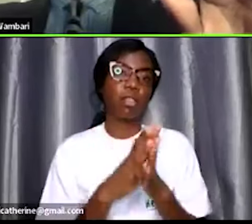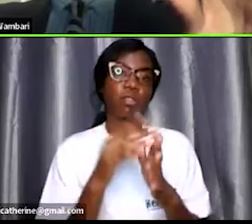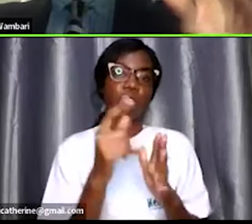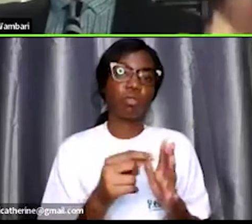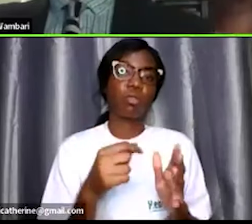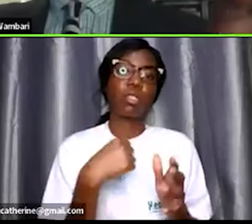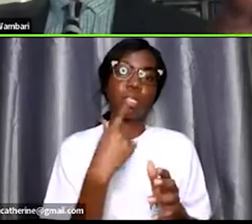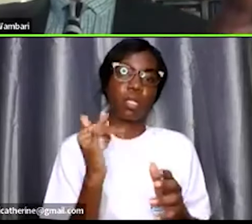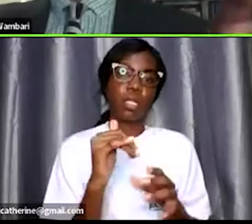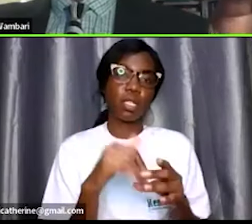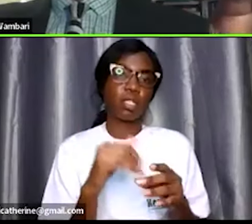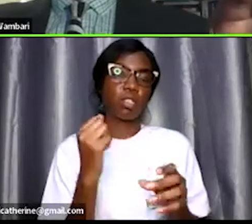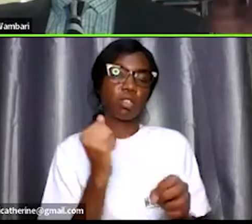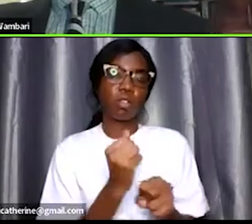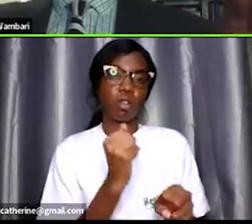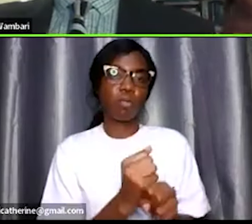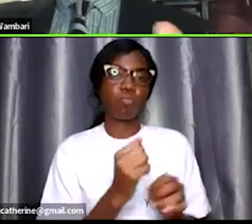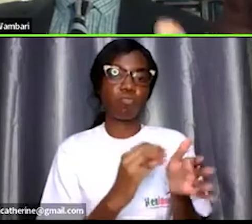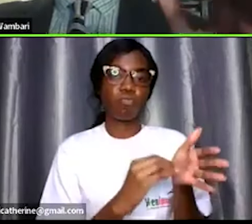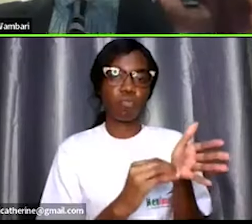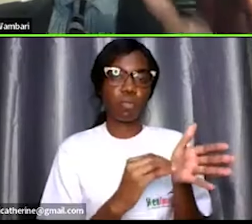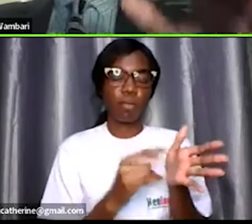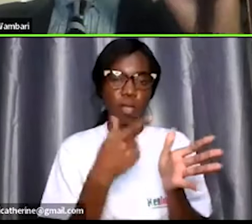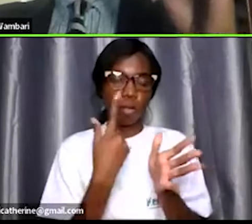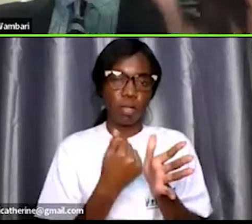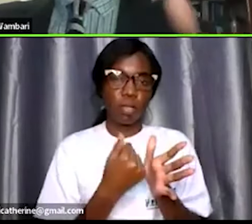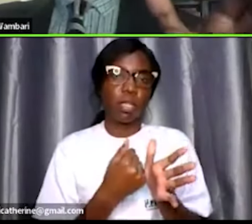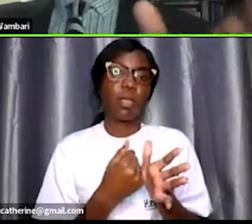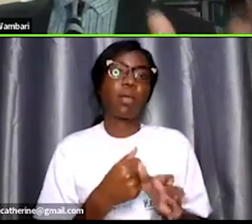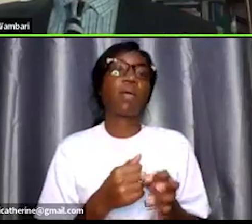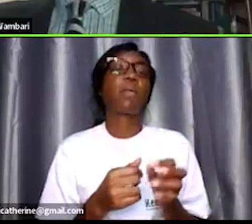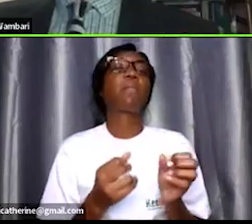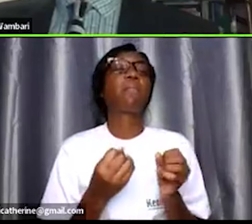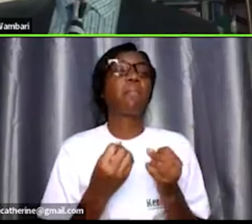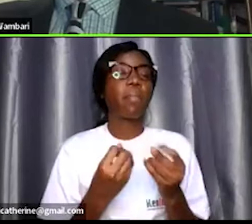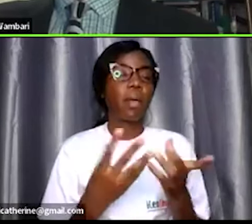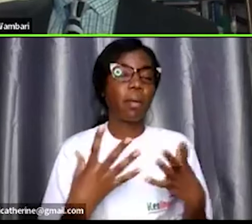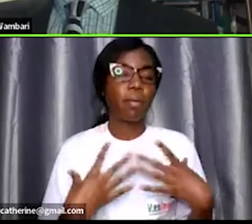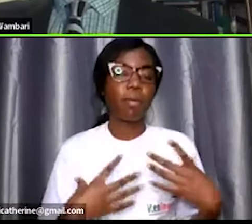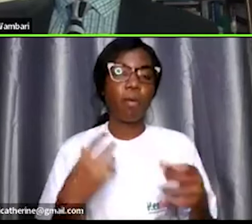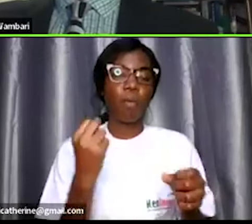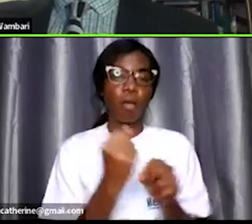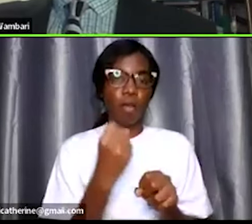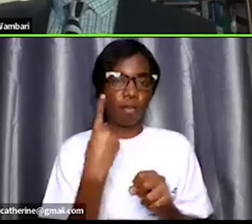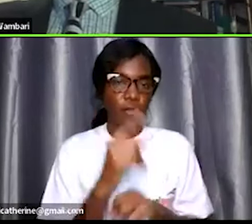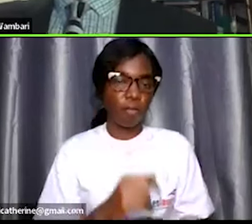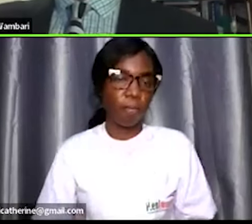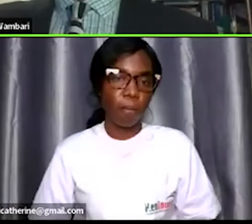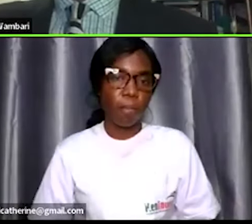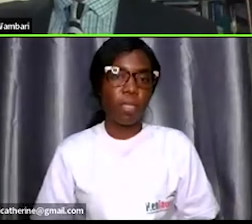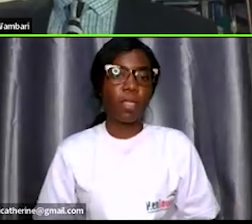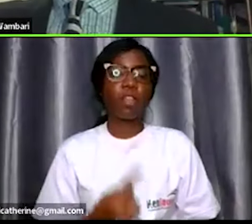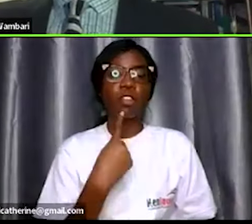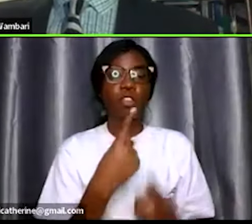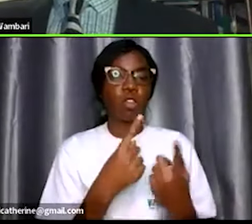in the job description because you majority of the people you'll be working for they they speak arabic